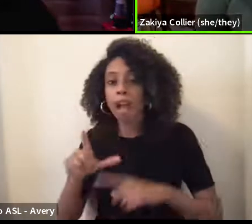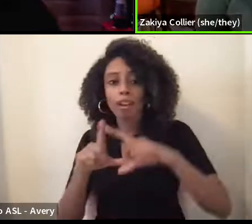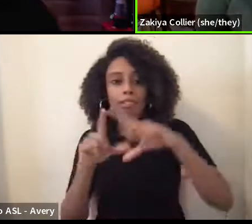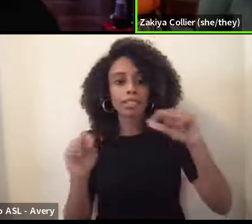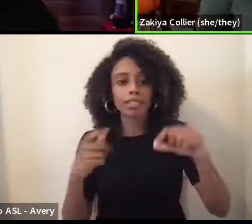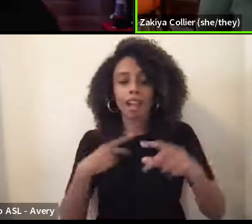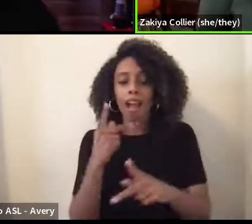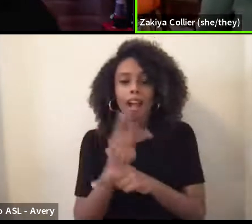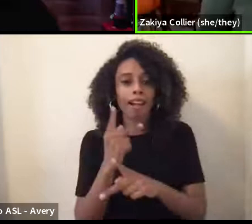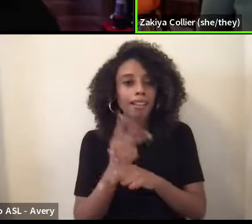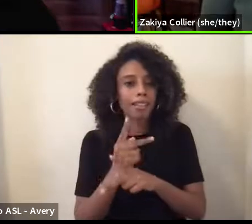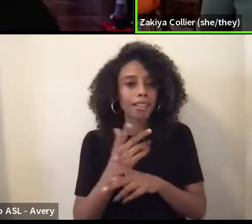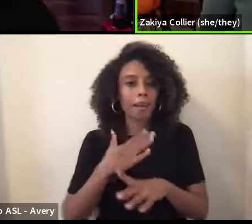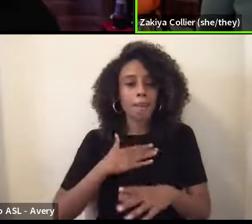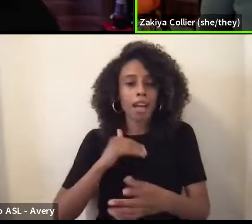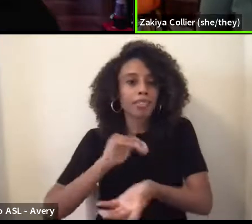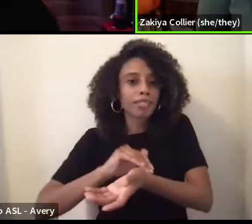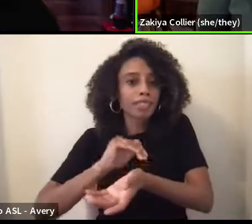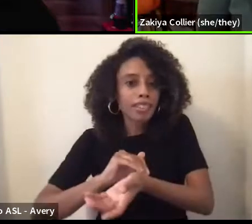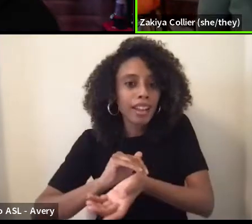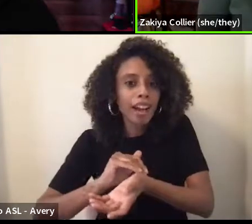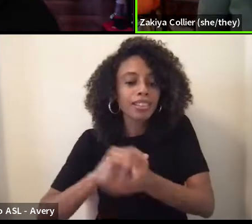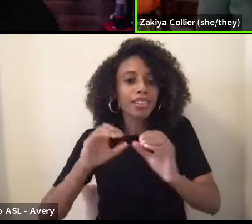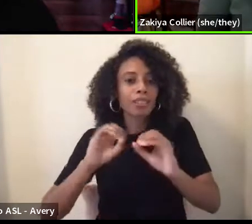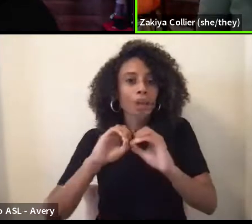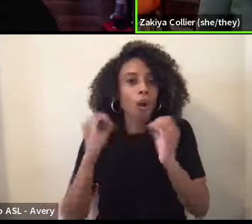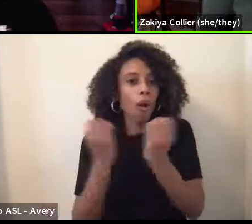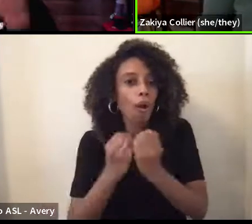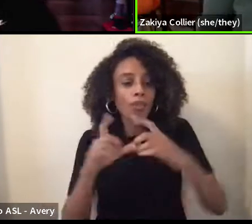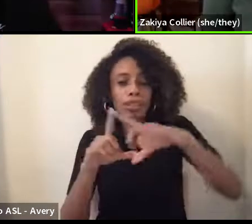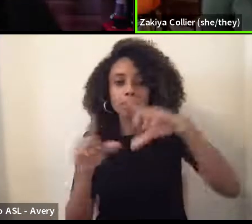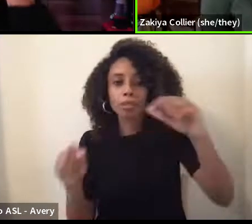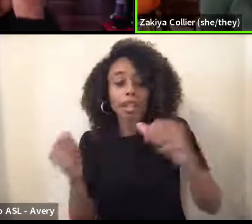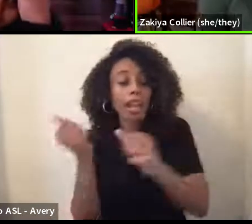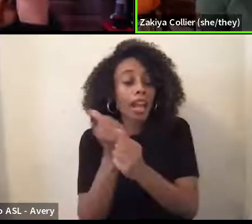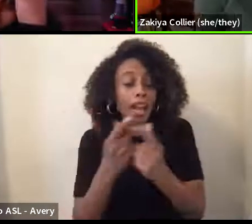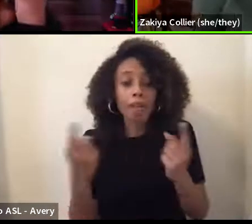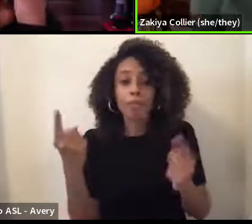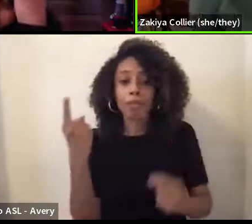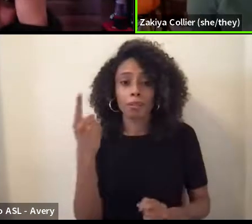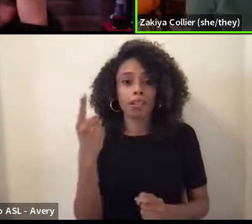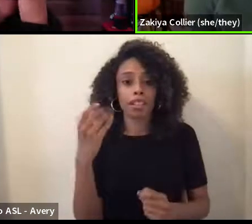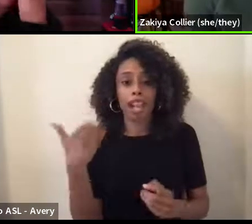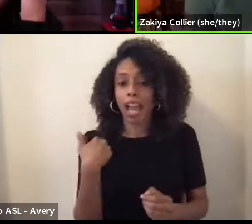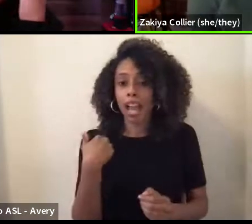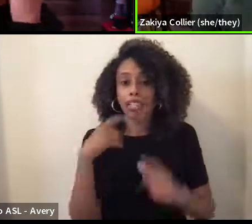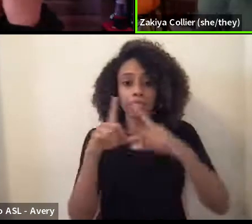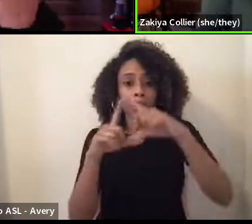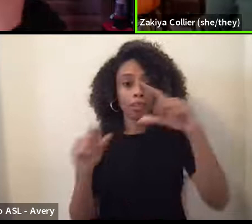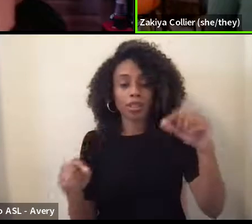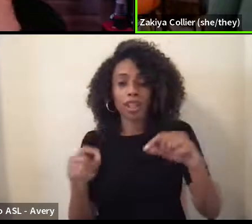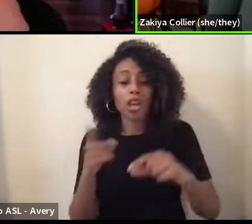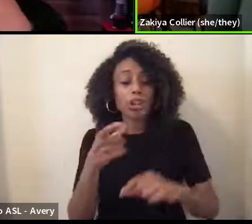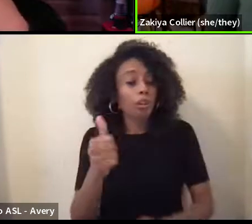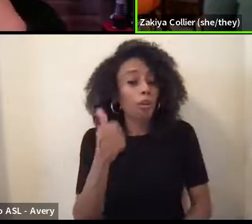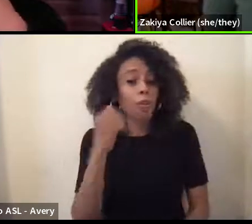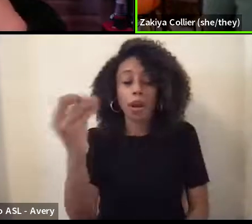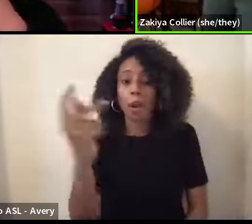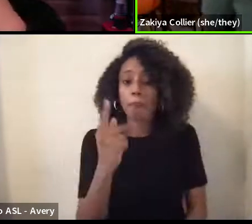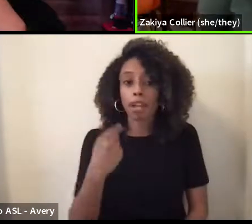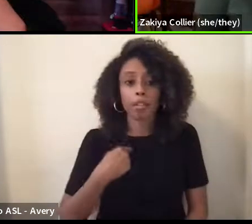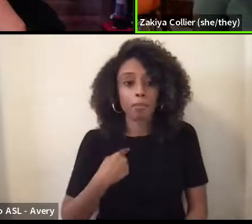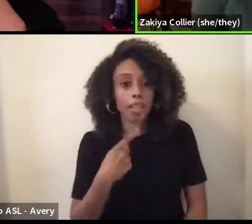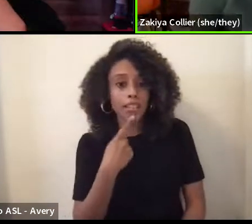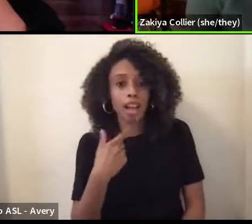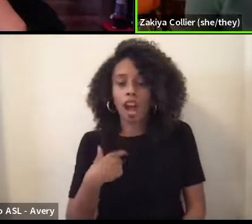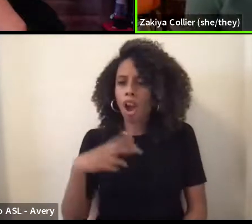receipts on my doctor's offices. Everybody got a receipt. Like you will not come back to me and say like, that